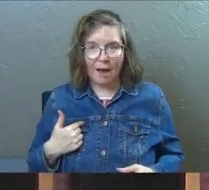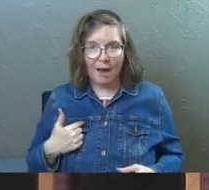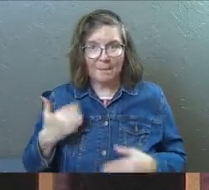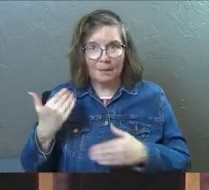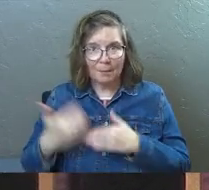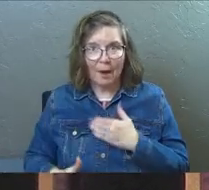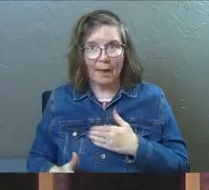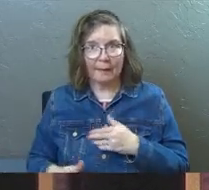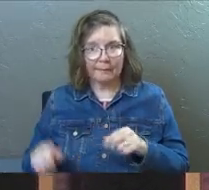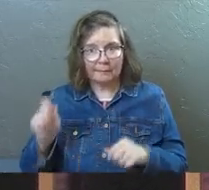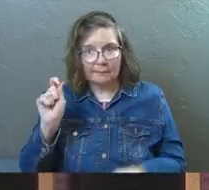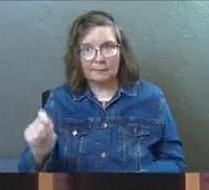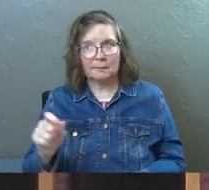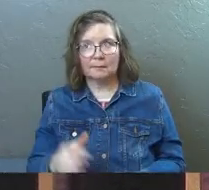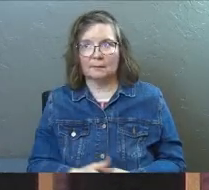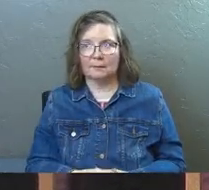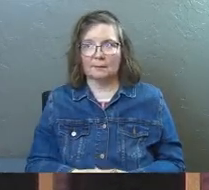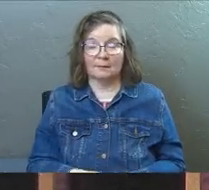bread.